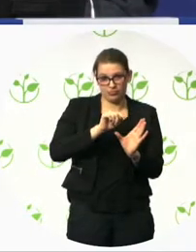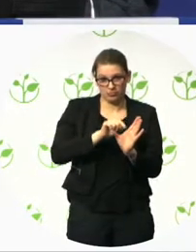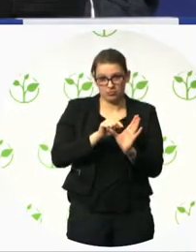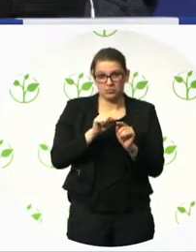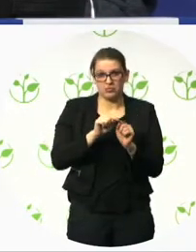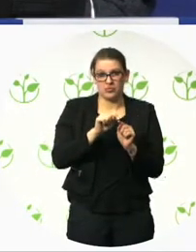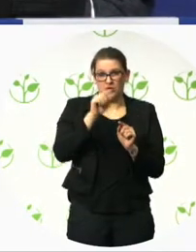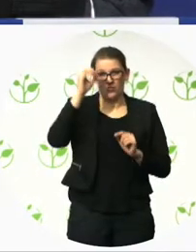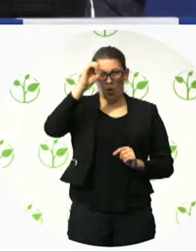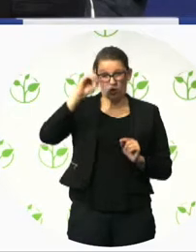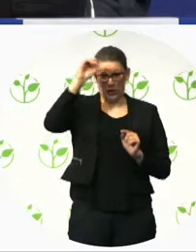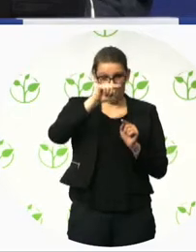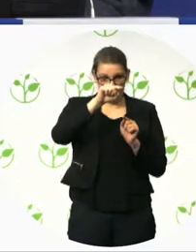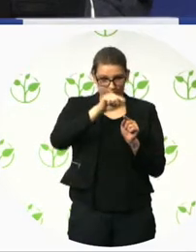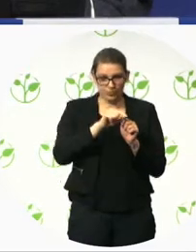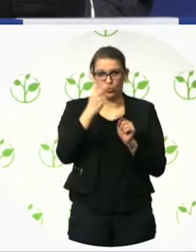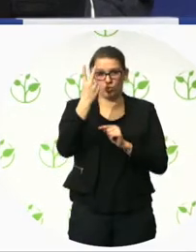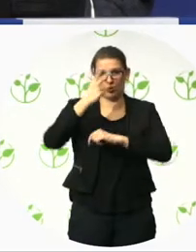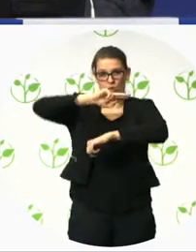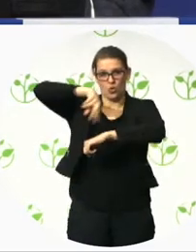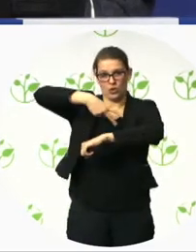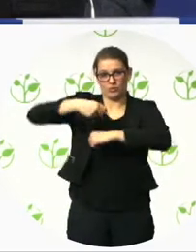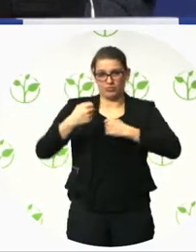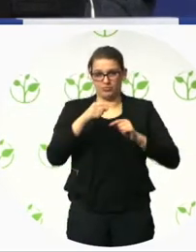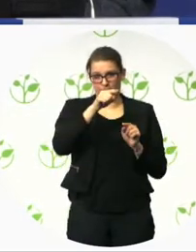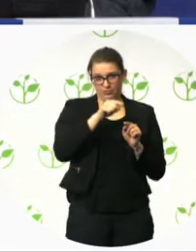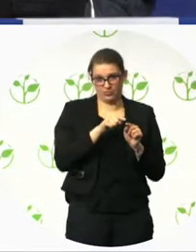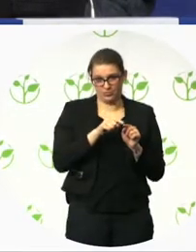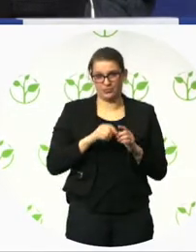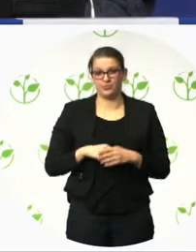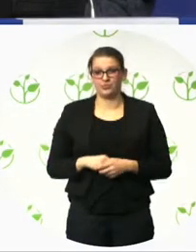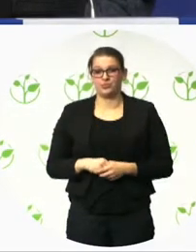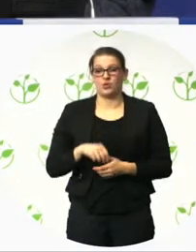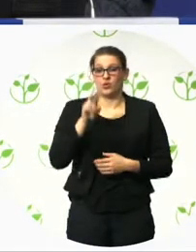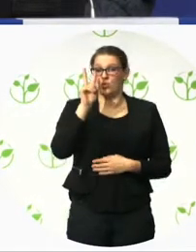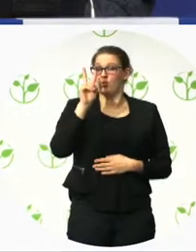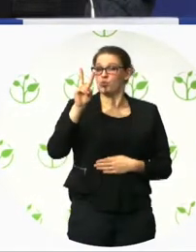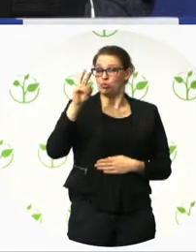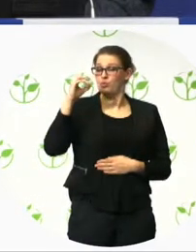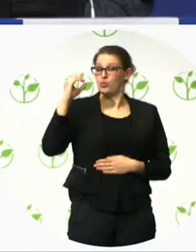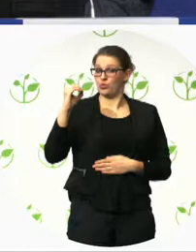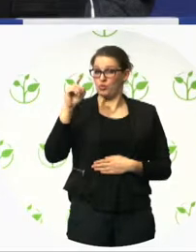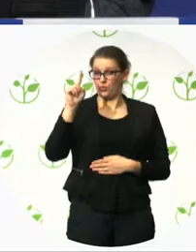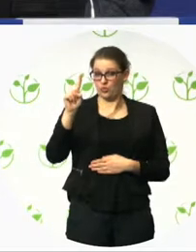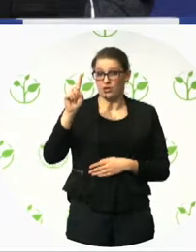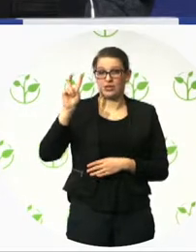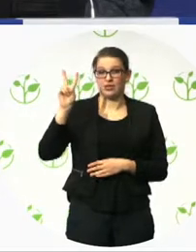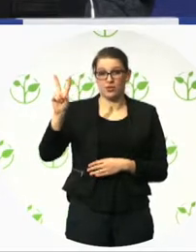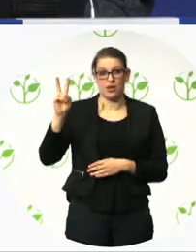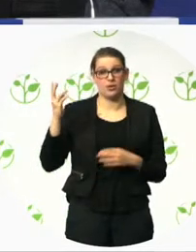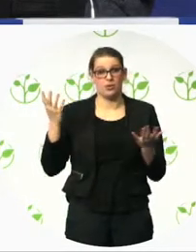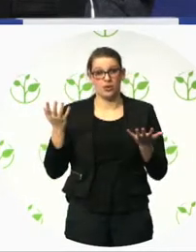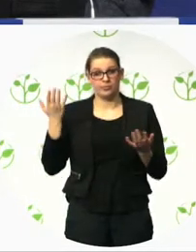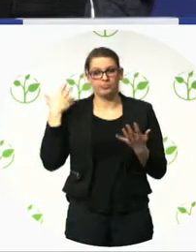In 2012, we started with a survey in the municipalities in Telemark. The main question was,